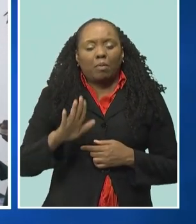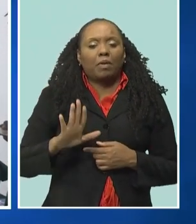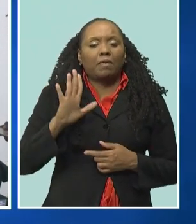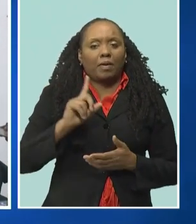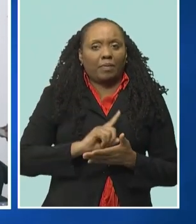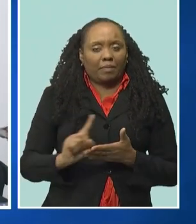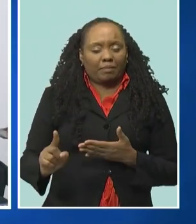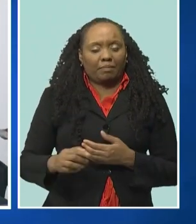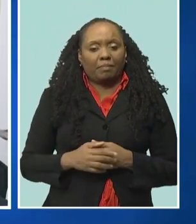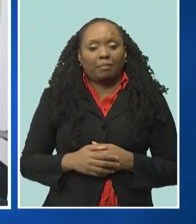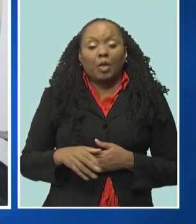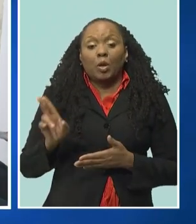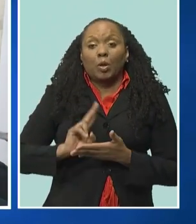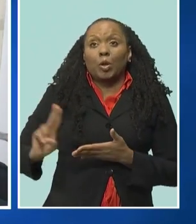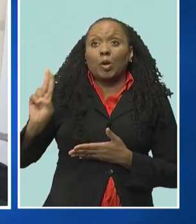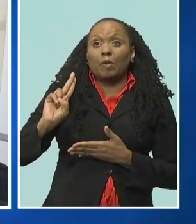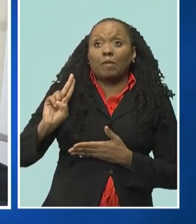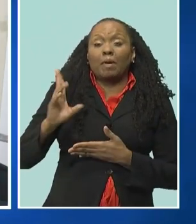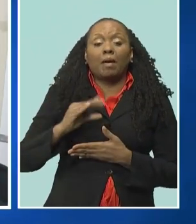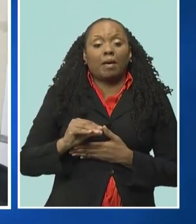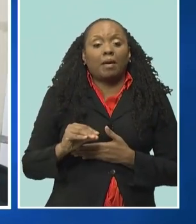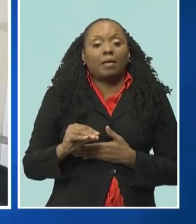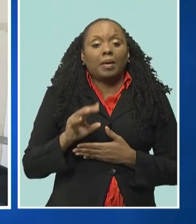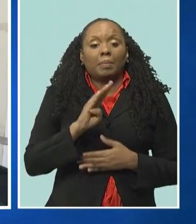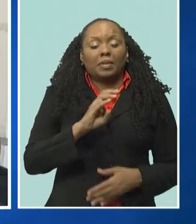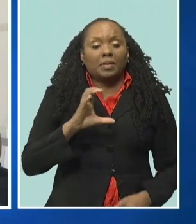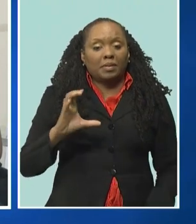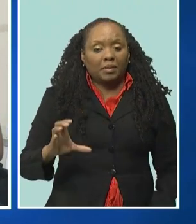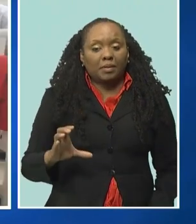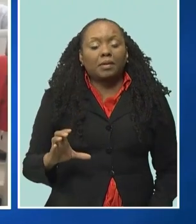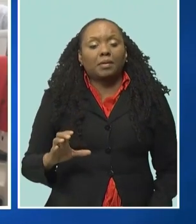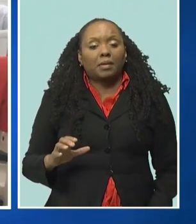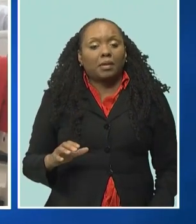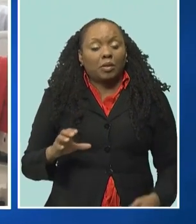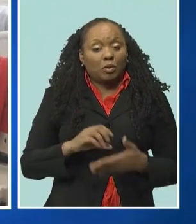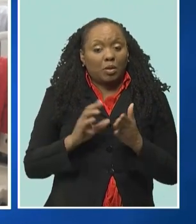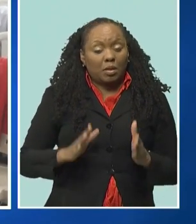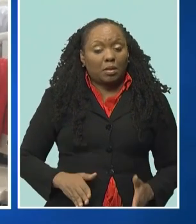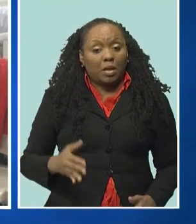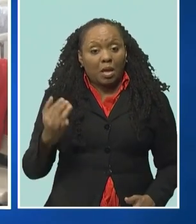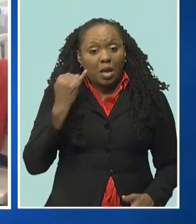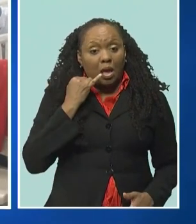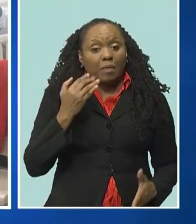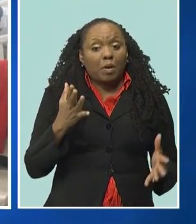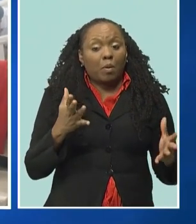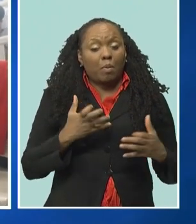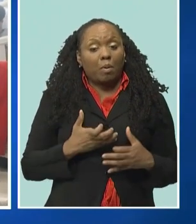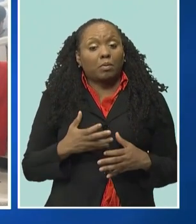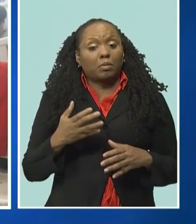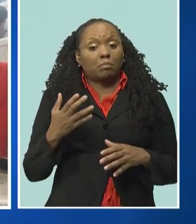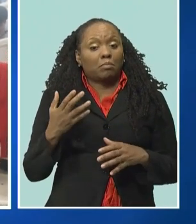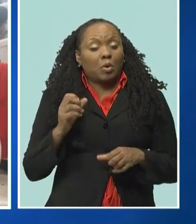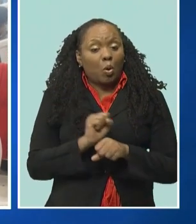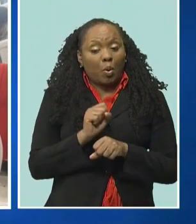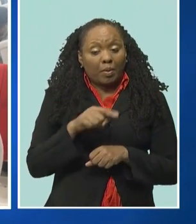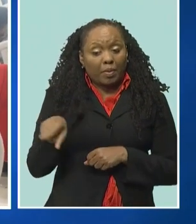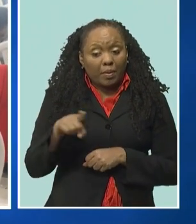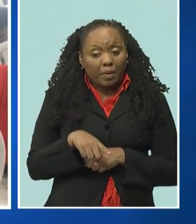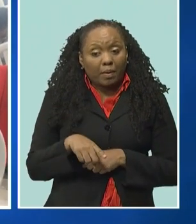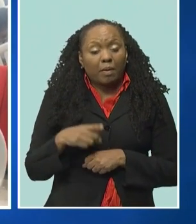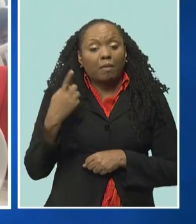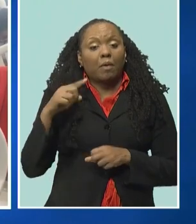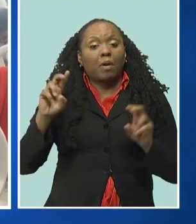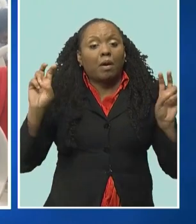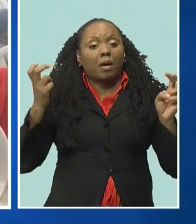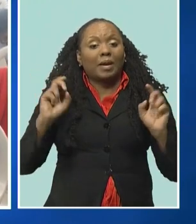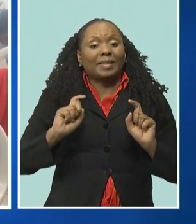West Indies and Barbados Community College students who want to satisfy their give back hours are being given special priority to fill those camp assistant